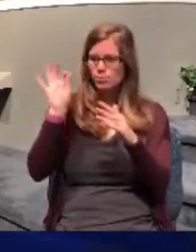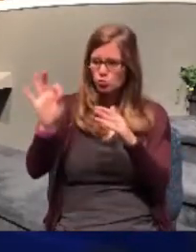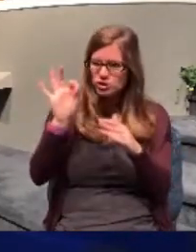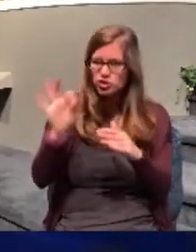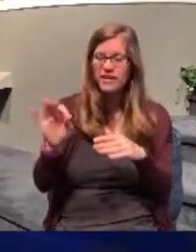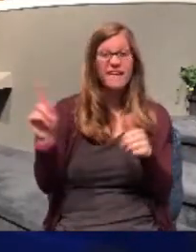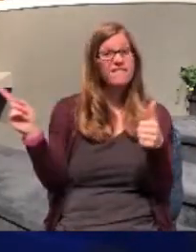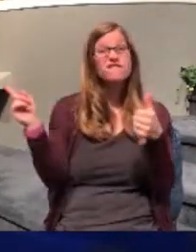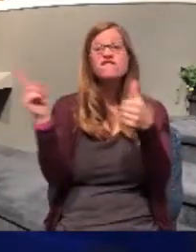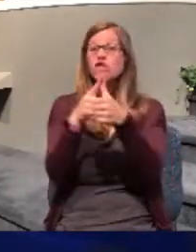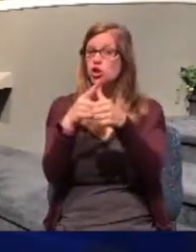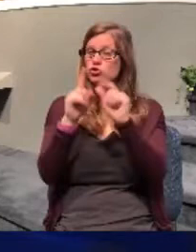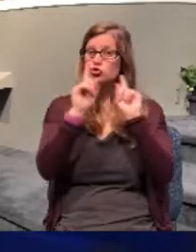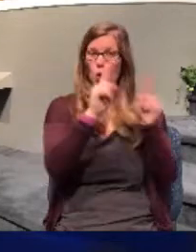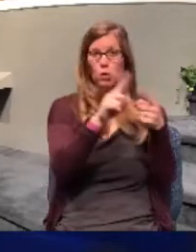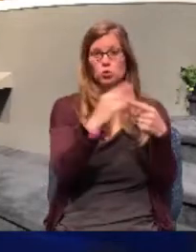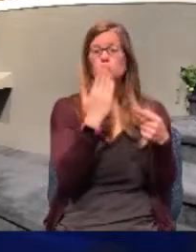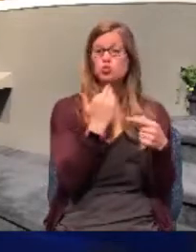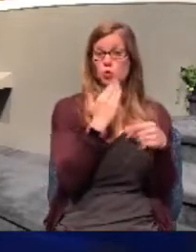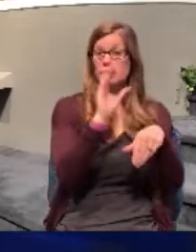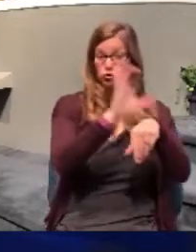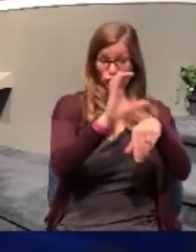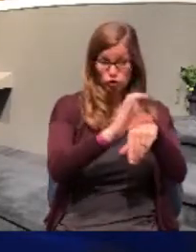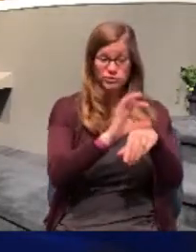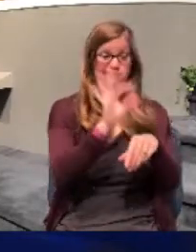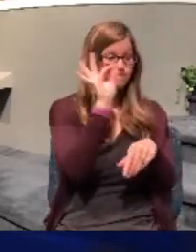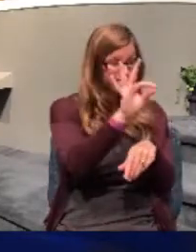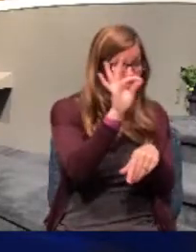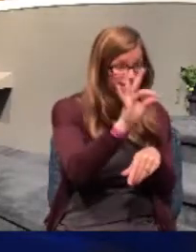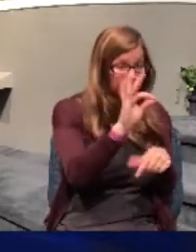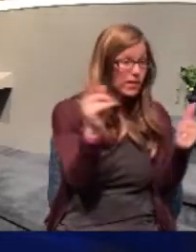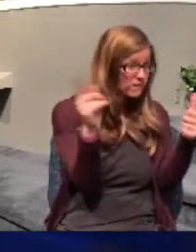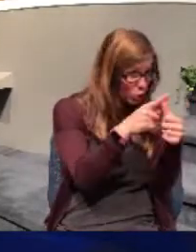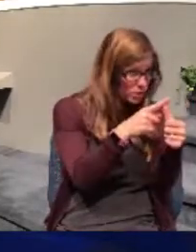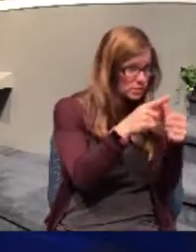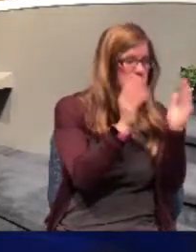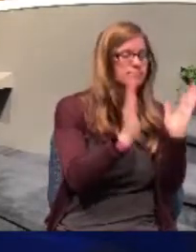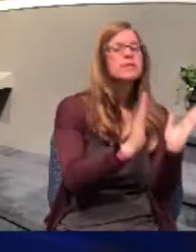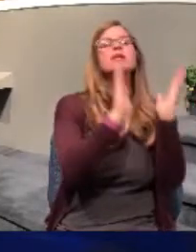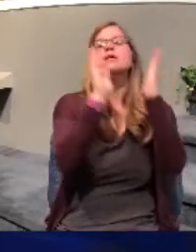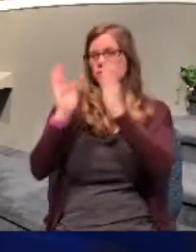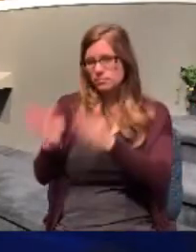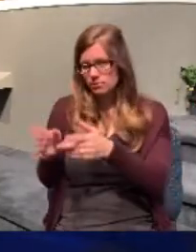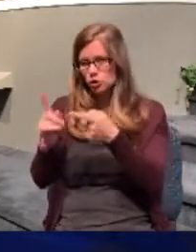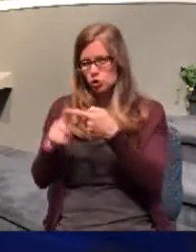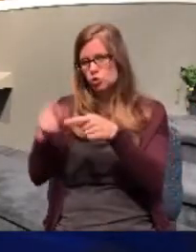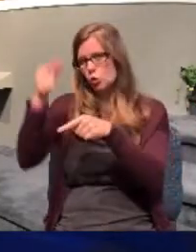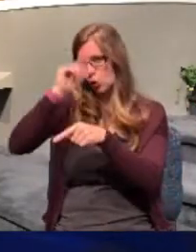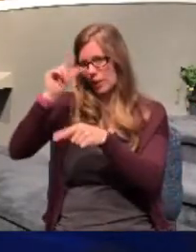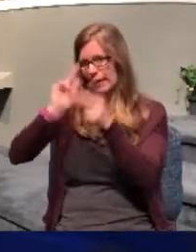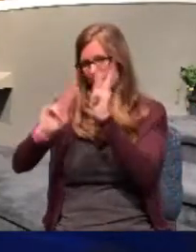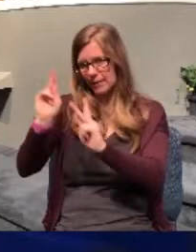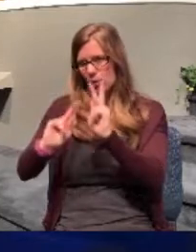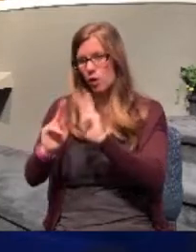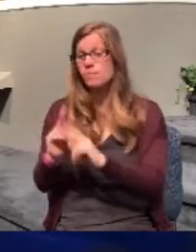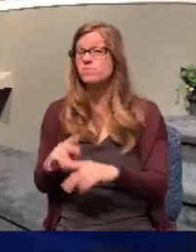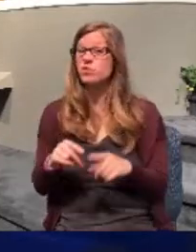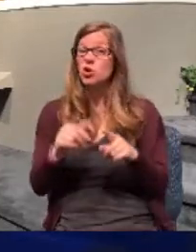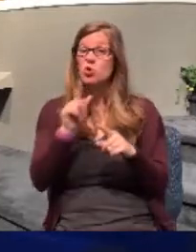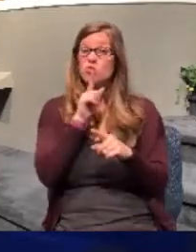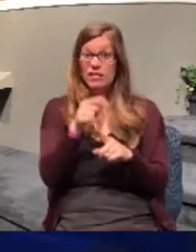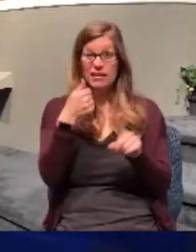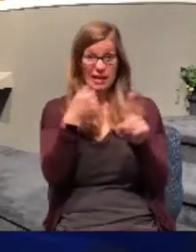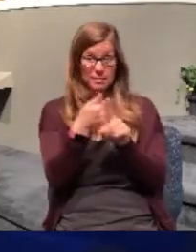would head straight to the synagogue and he would begin to share Jesus Christ with the Jews. After all, he was a